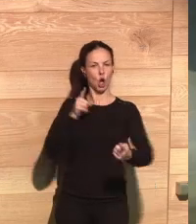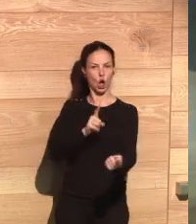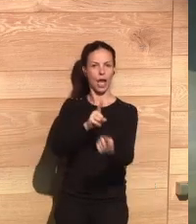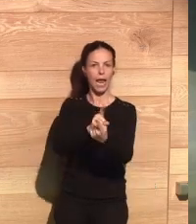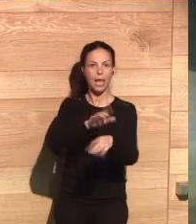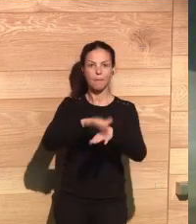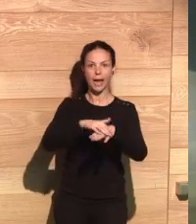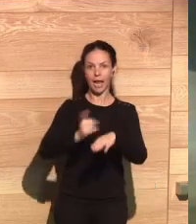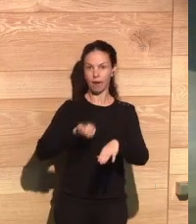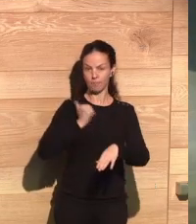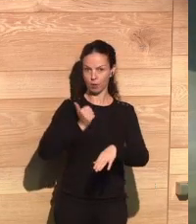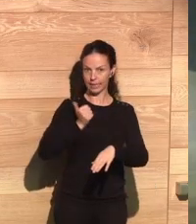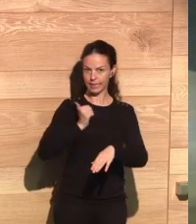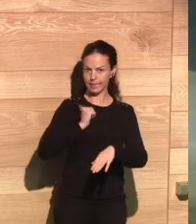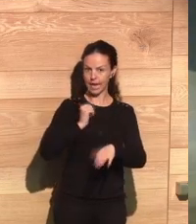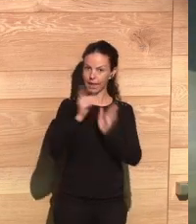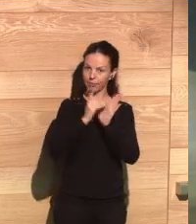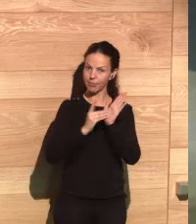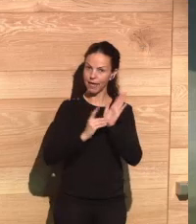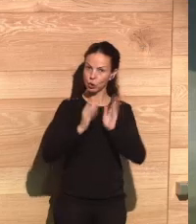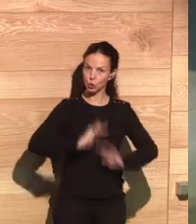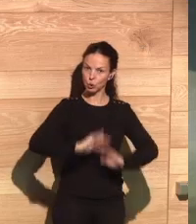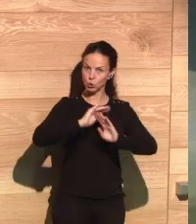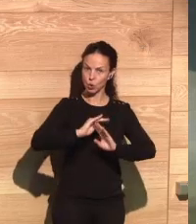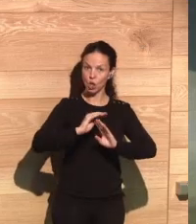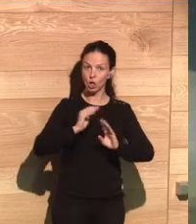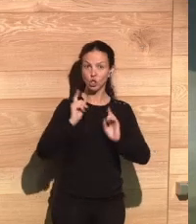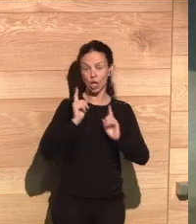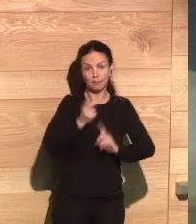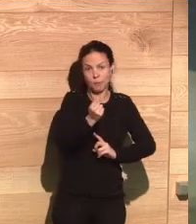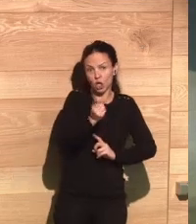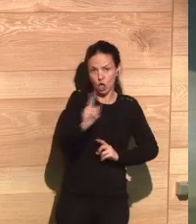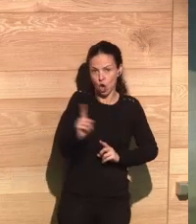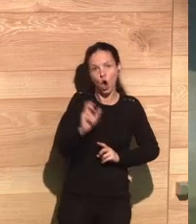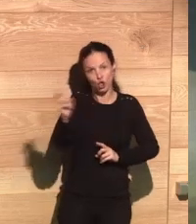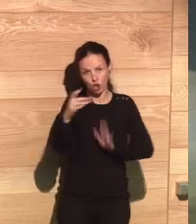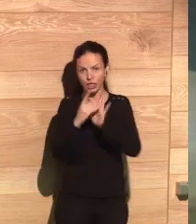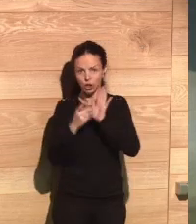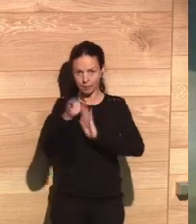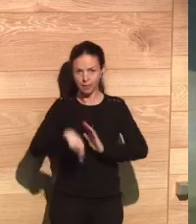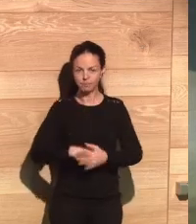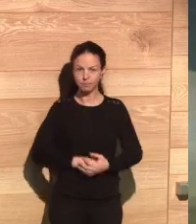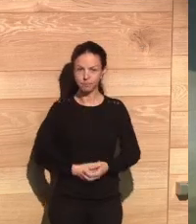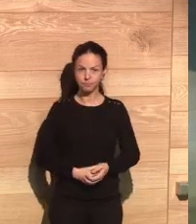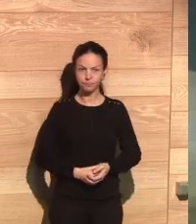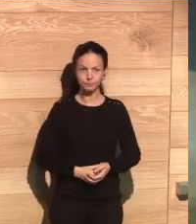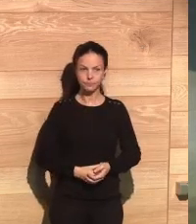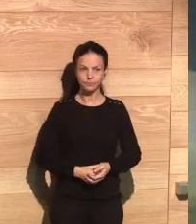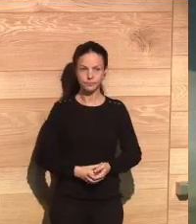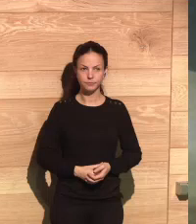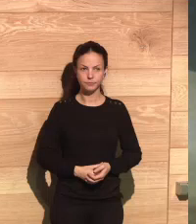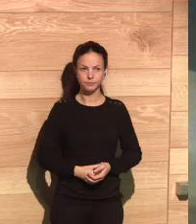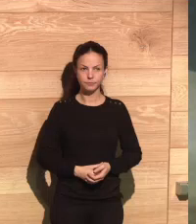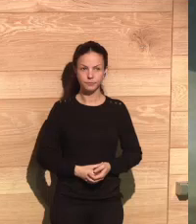personalization that is aimed at them in order to profit from this data that goes beyond